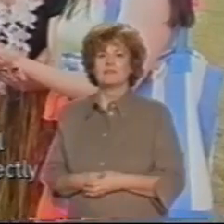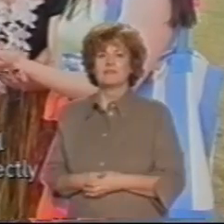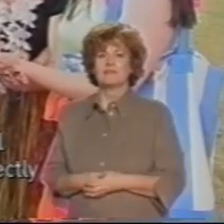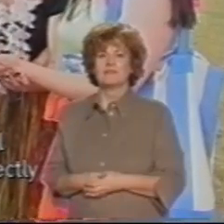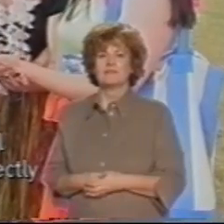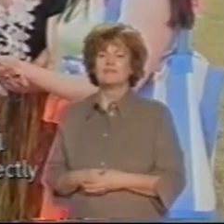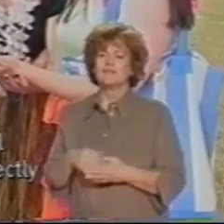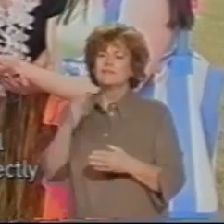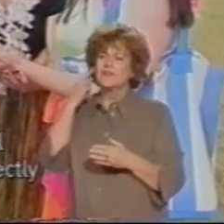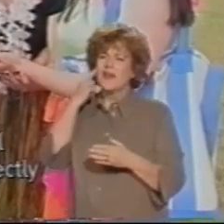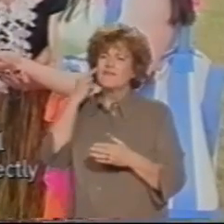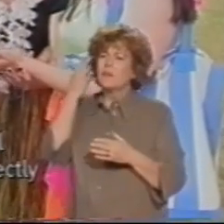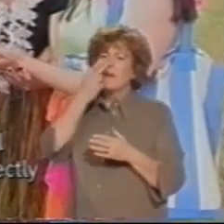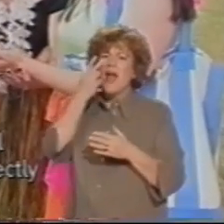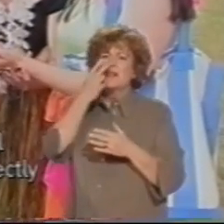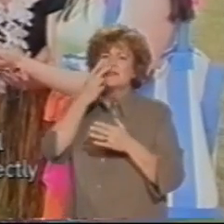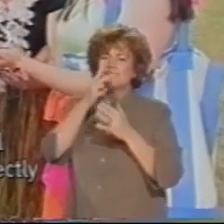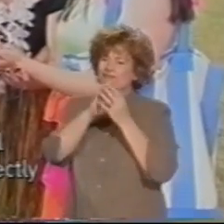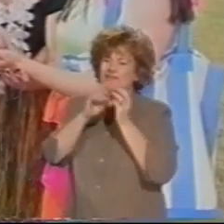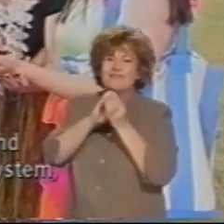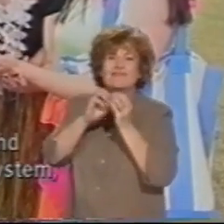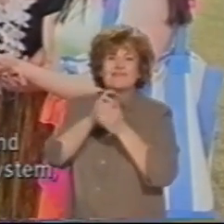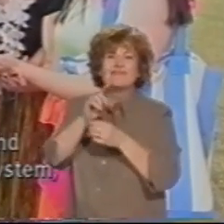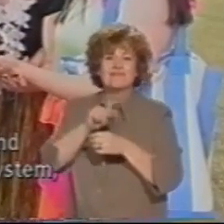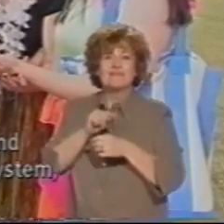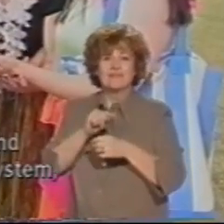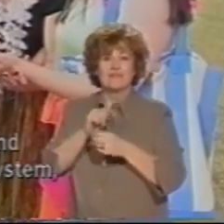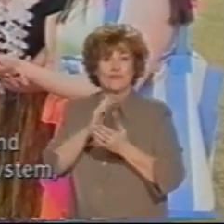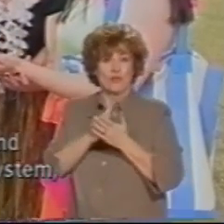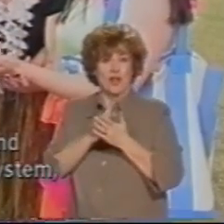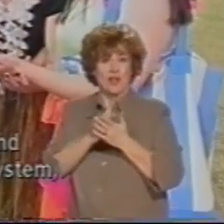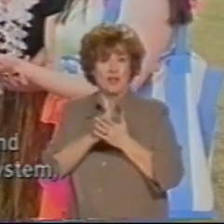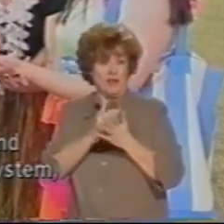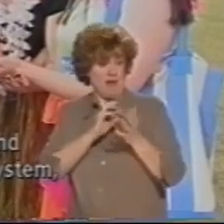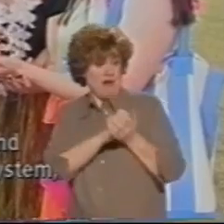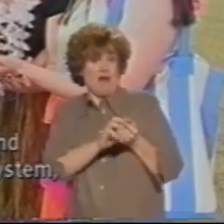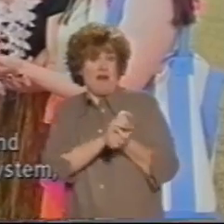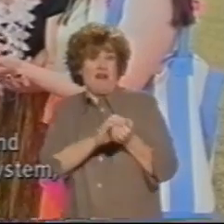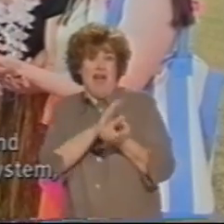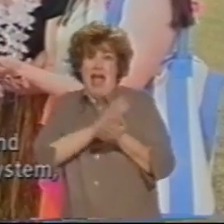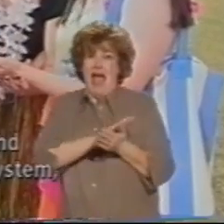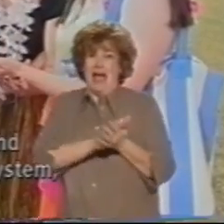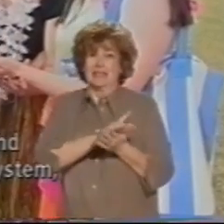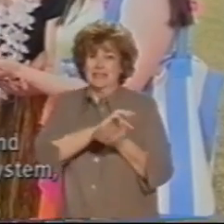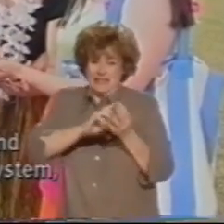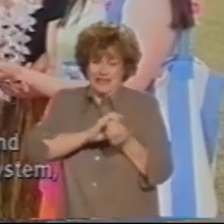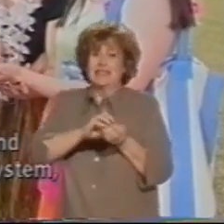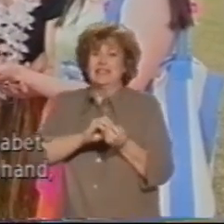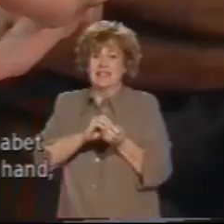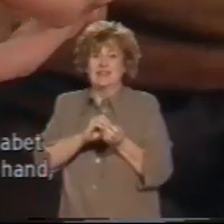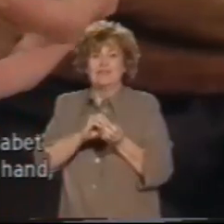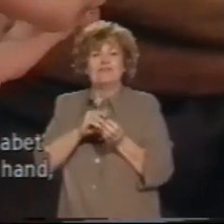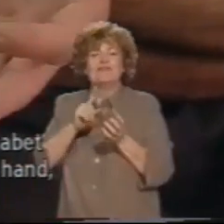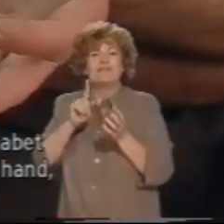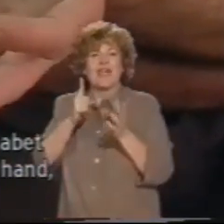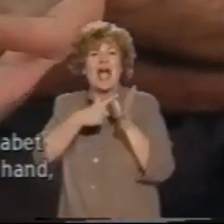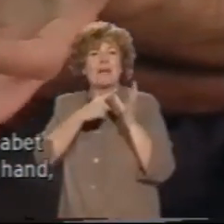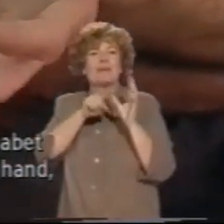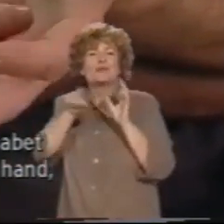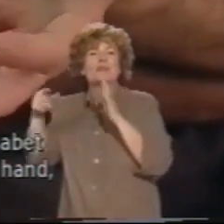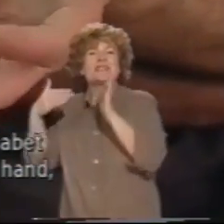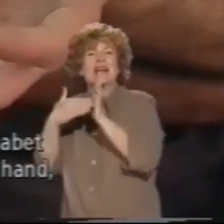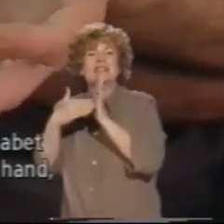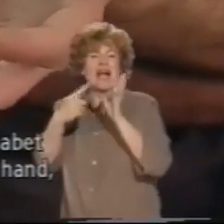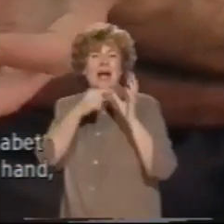With DeafBlind Manual, you're communicating directly onto the individual's hand. You're using an alphabet-based system, so